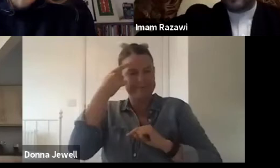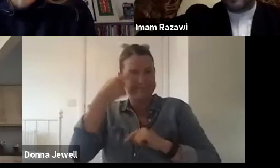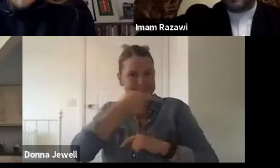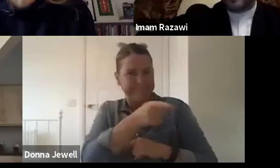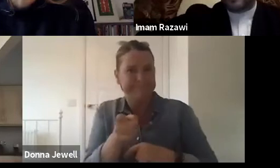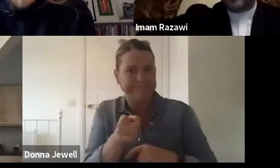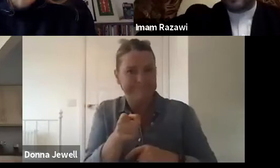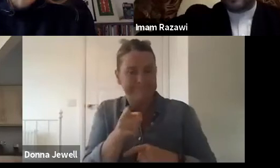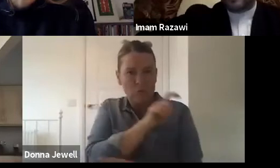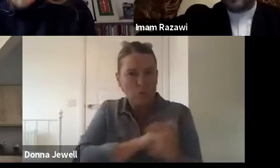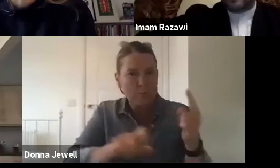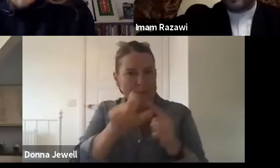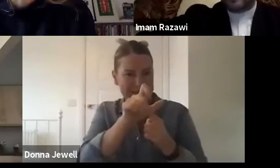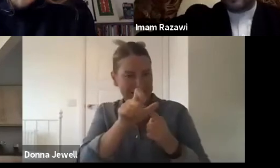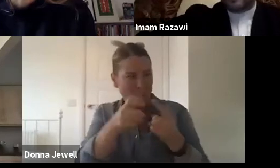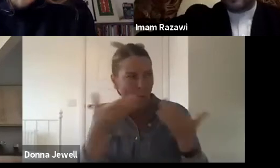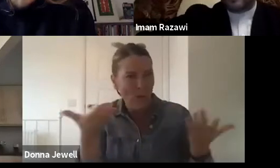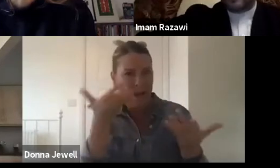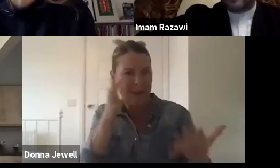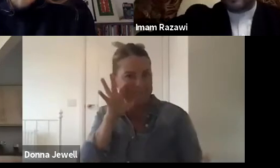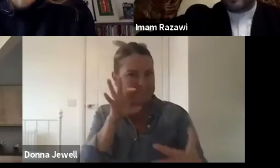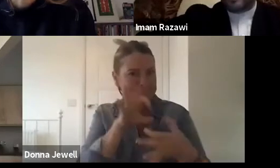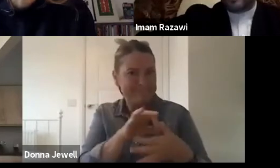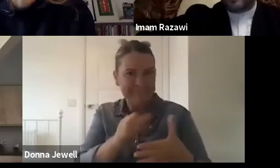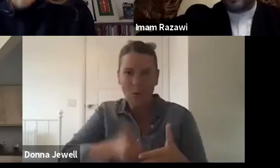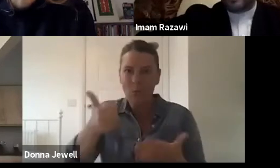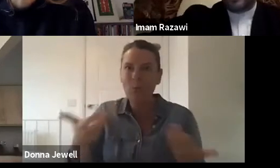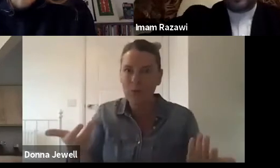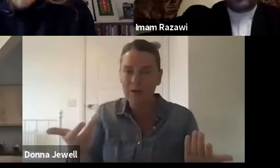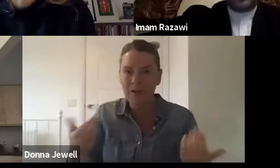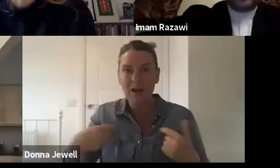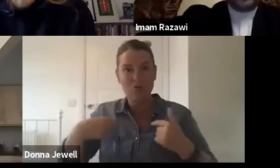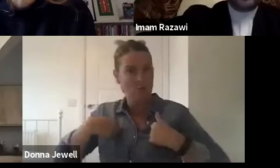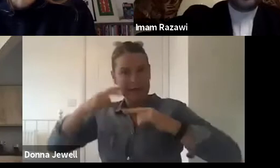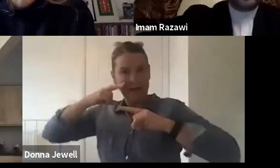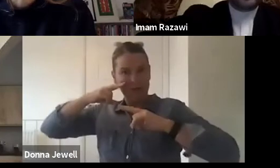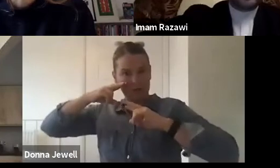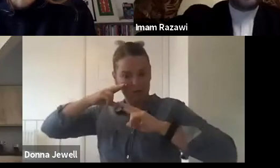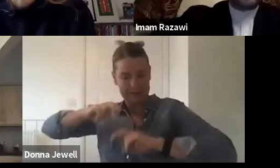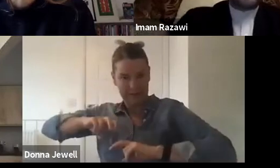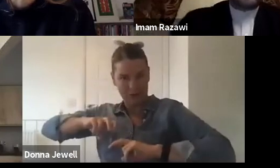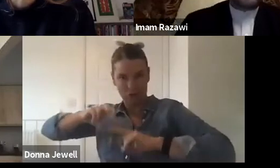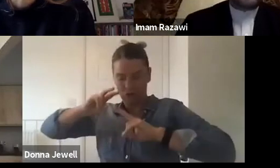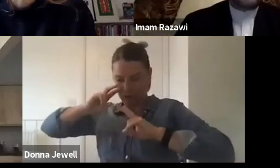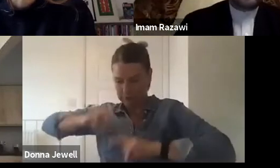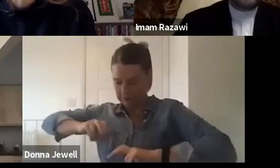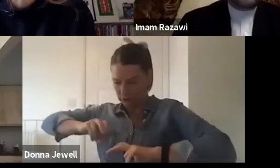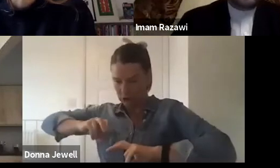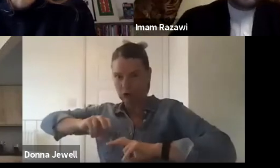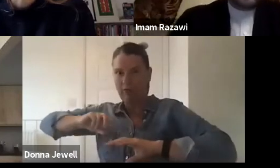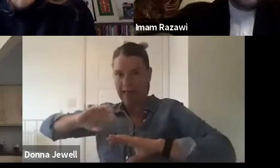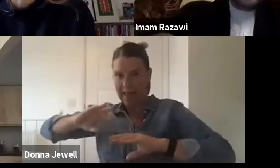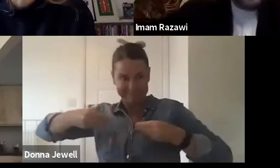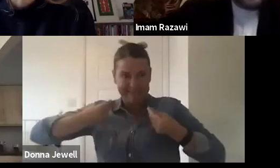period of we do our research over here and then we transfer that knowledge at the end to user groups